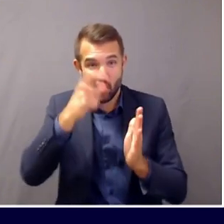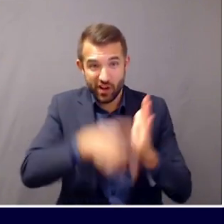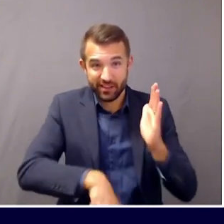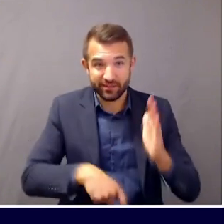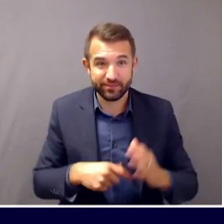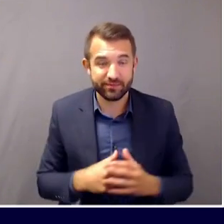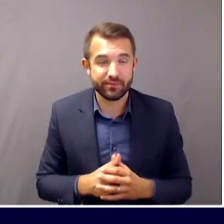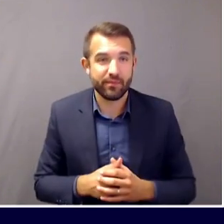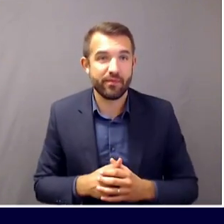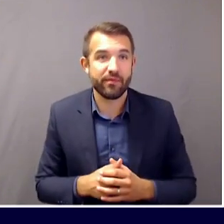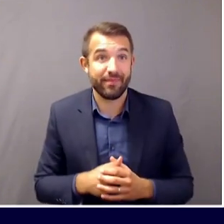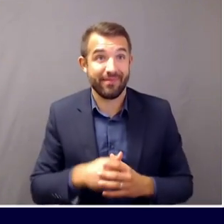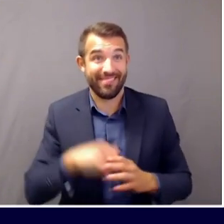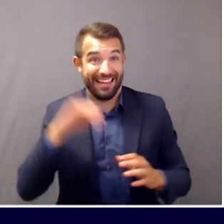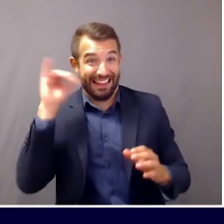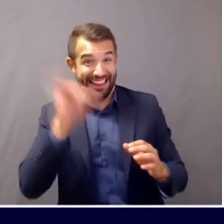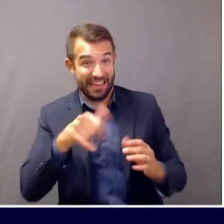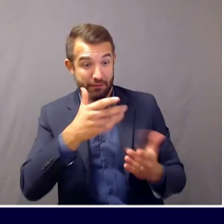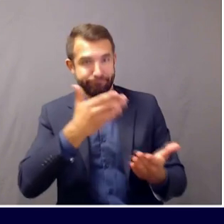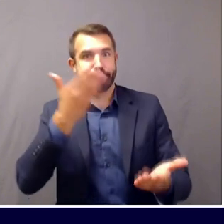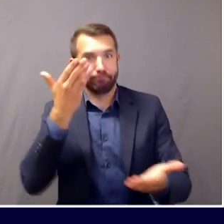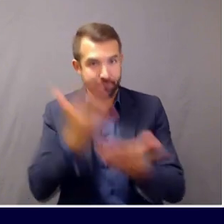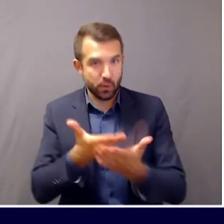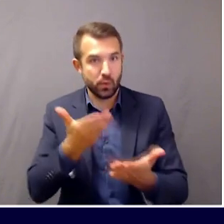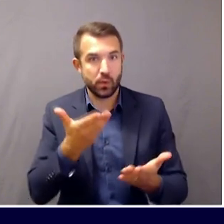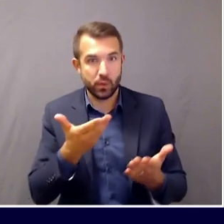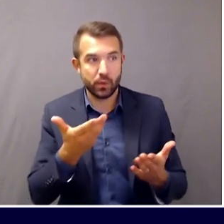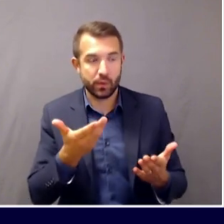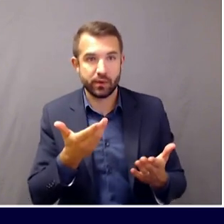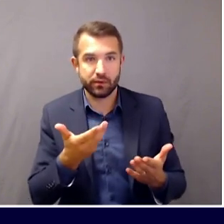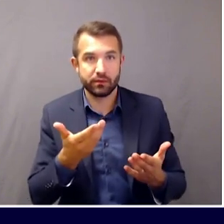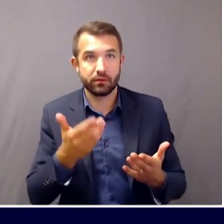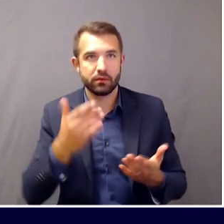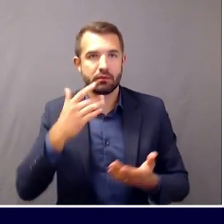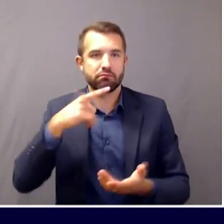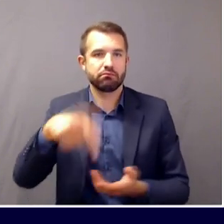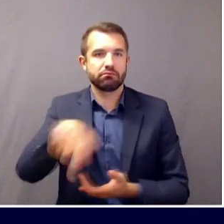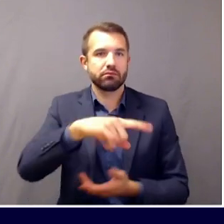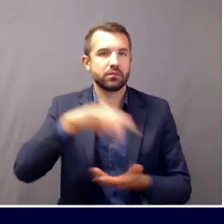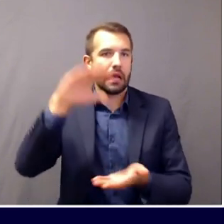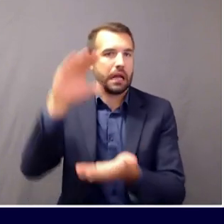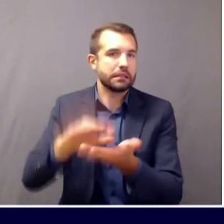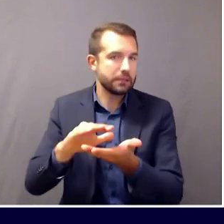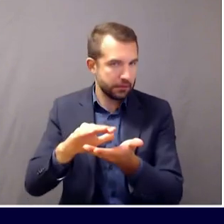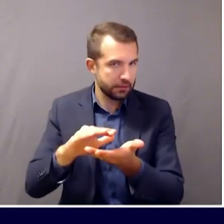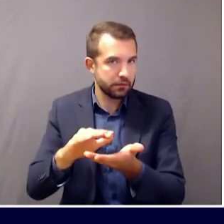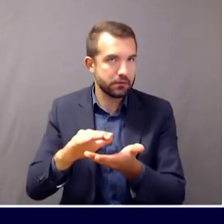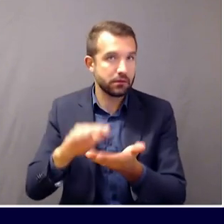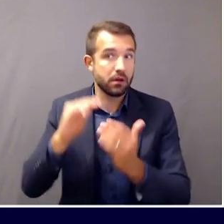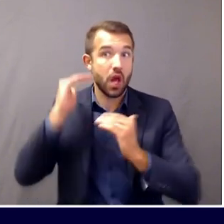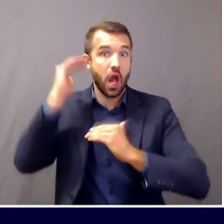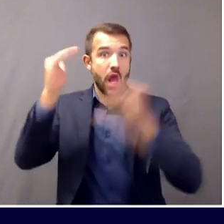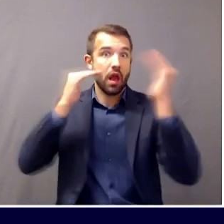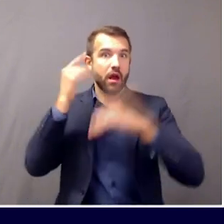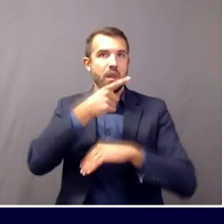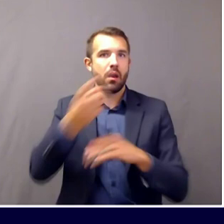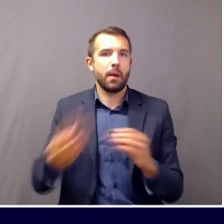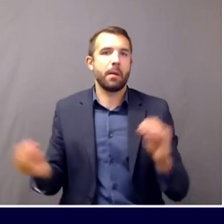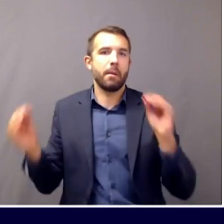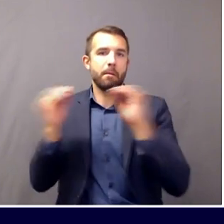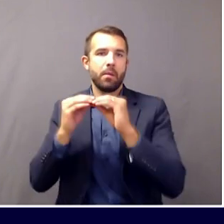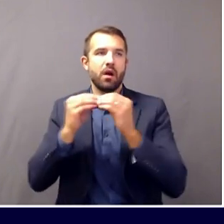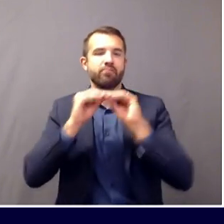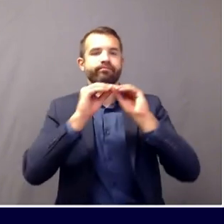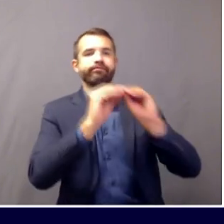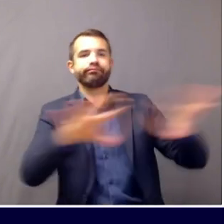seems to be less than from other adults. Now, there are some data that suggests that older children transmit